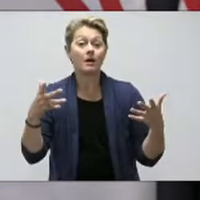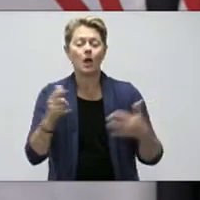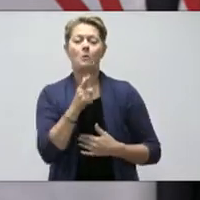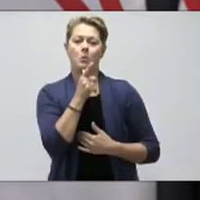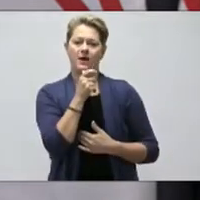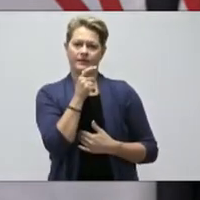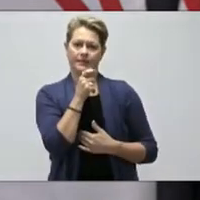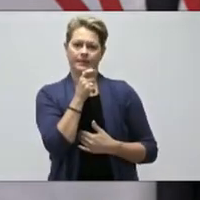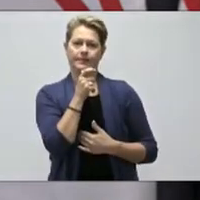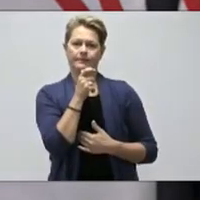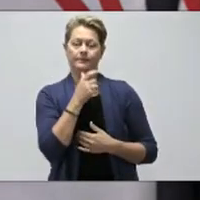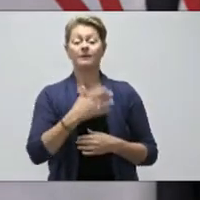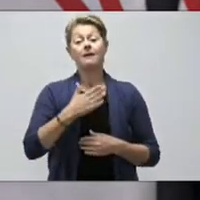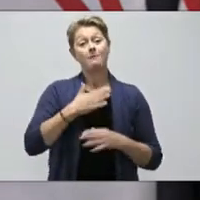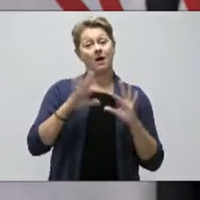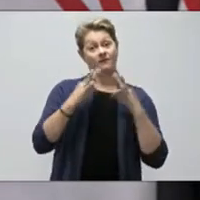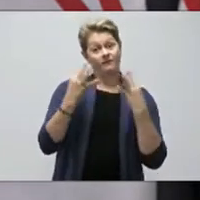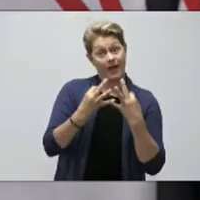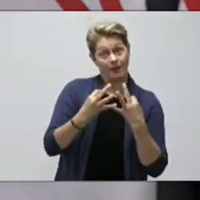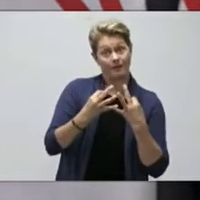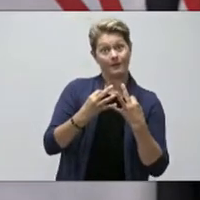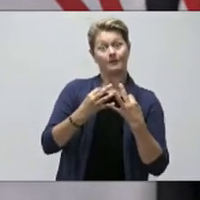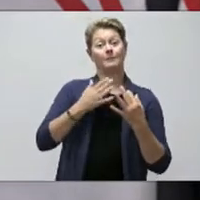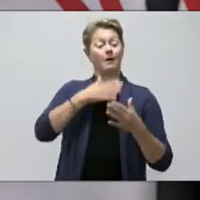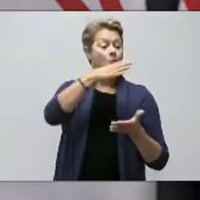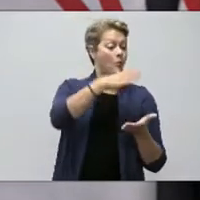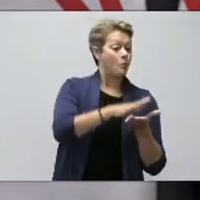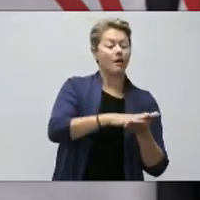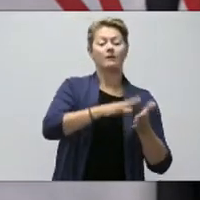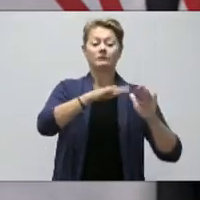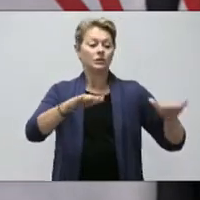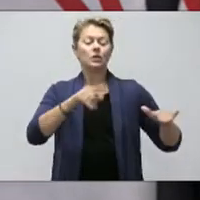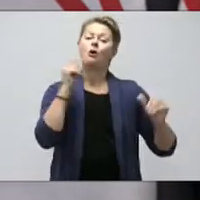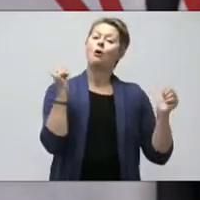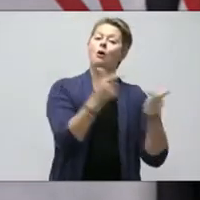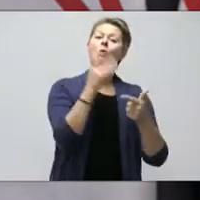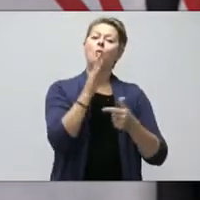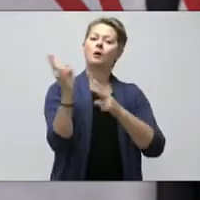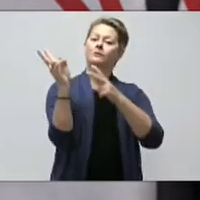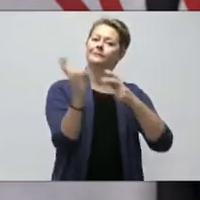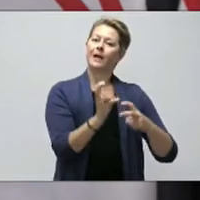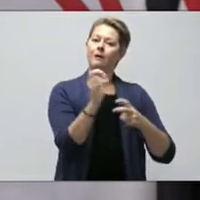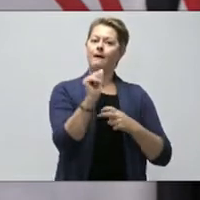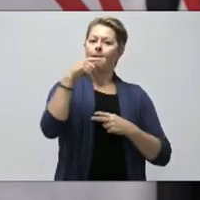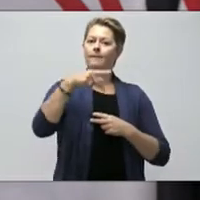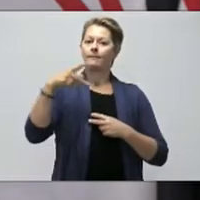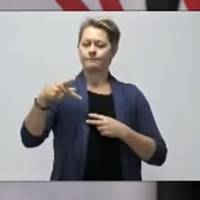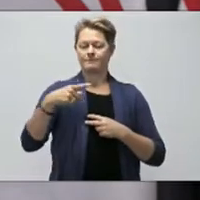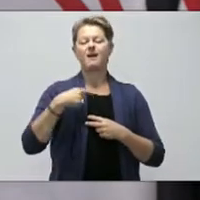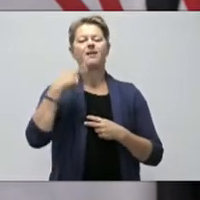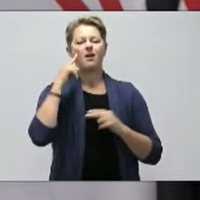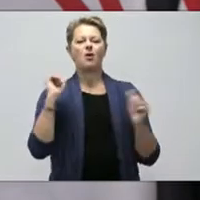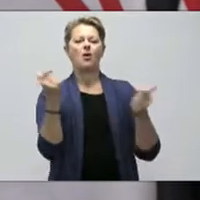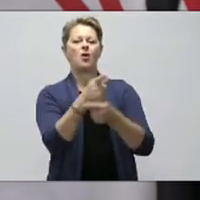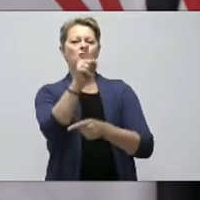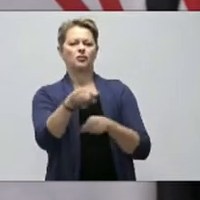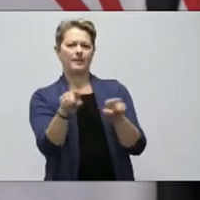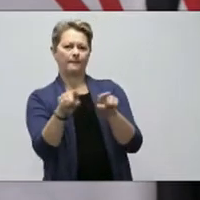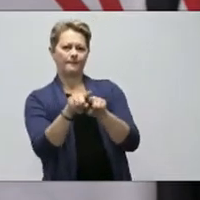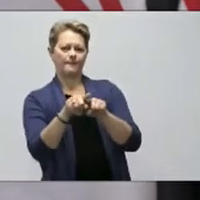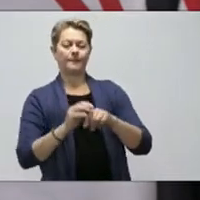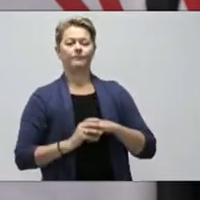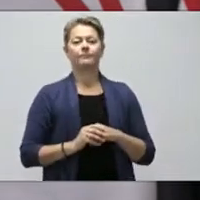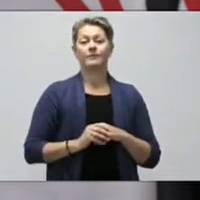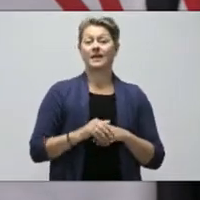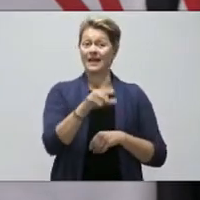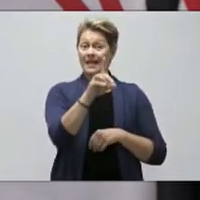My family and I will be downloading the app, and I encourage others, all of you, in fact, to do the same. This app highlights how digital